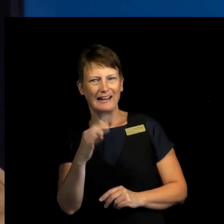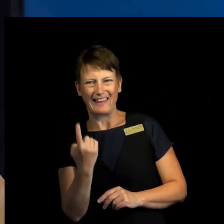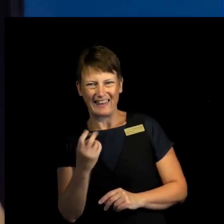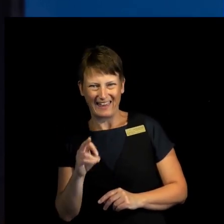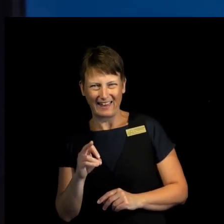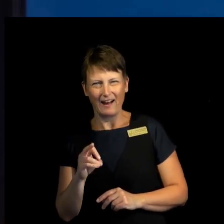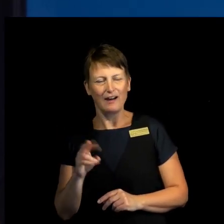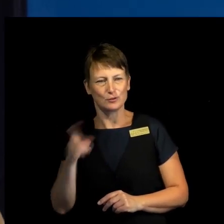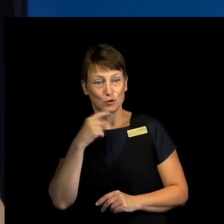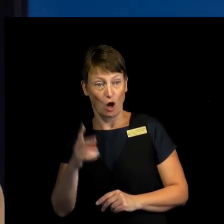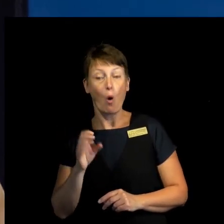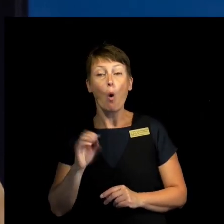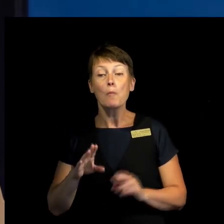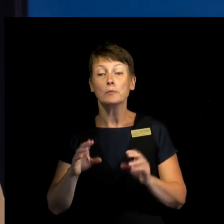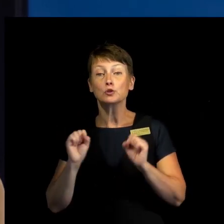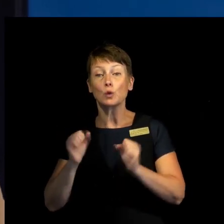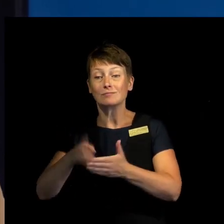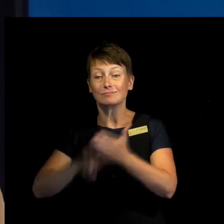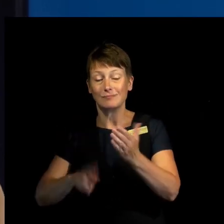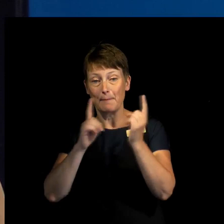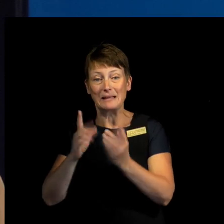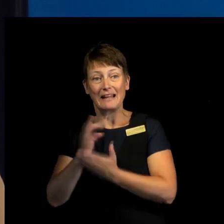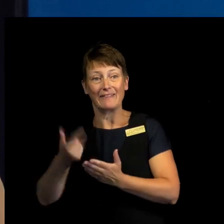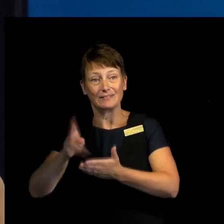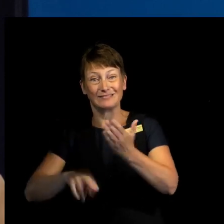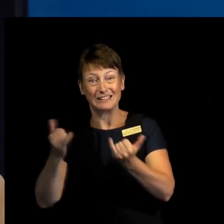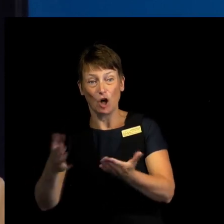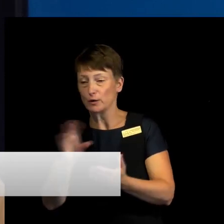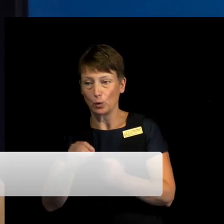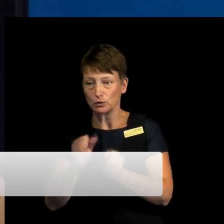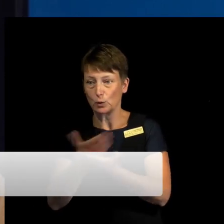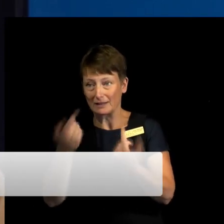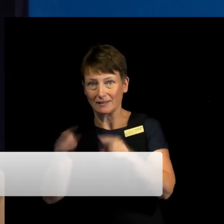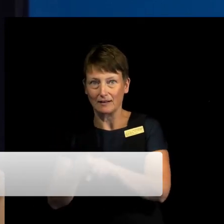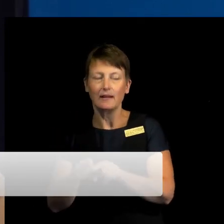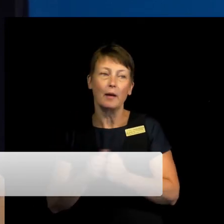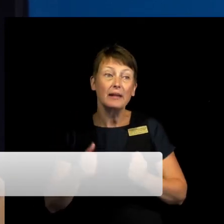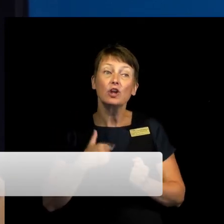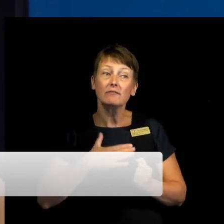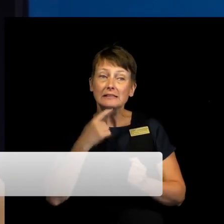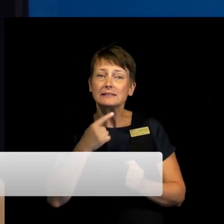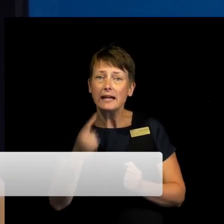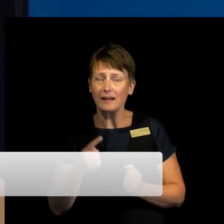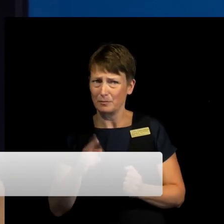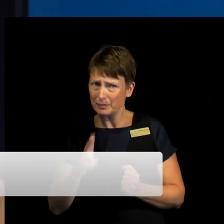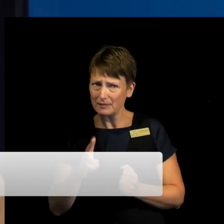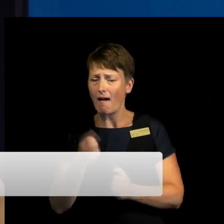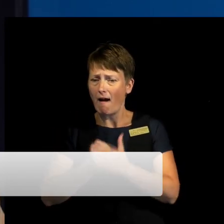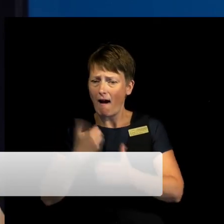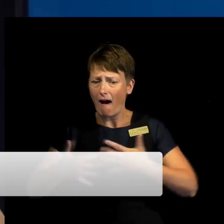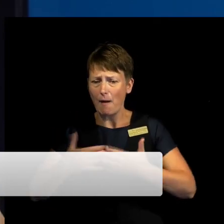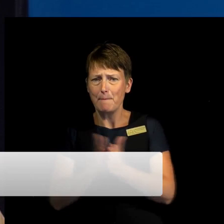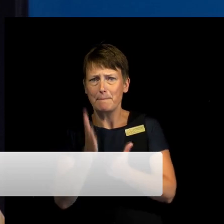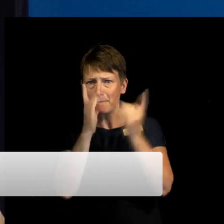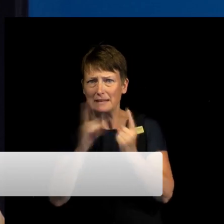wouldn't pass. But I think it's important to remember that working with human rights has never been easy. It has always been a very time consuming and